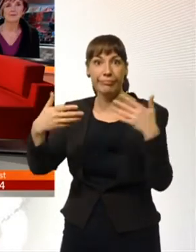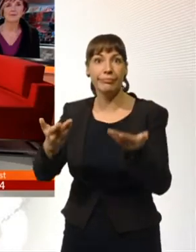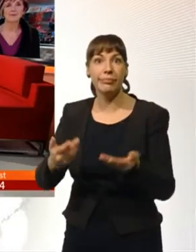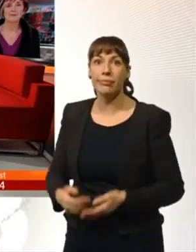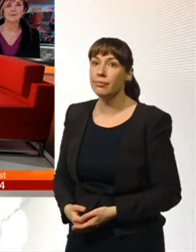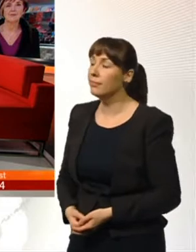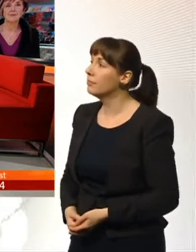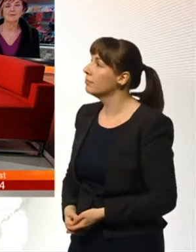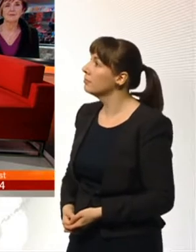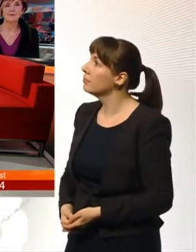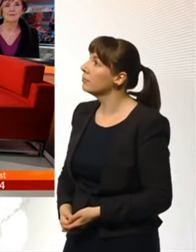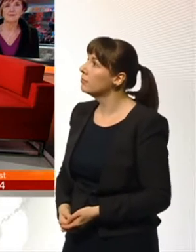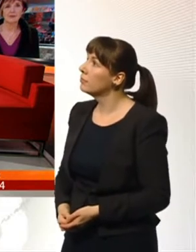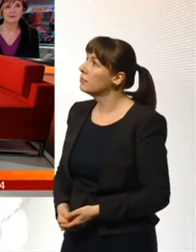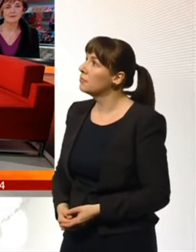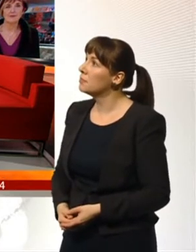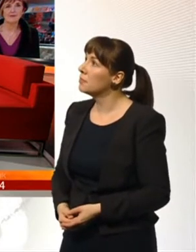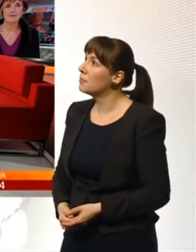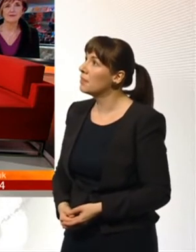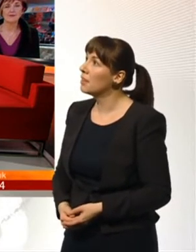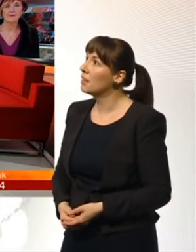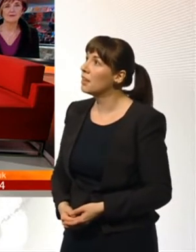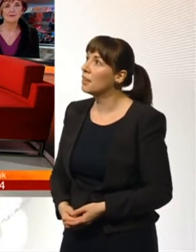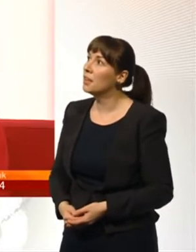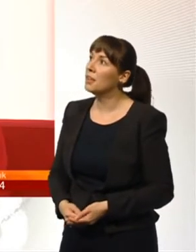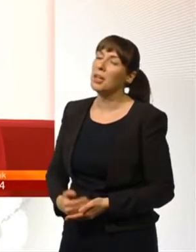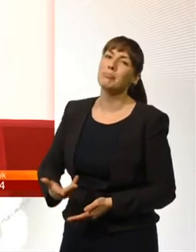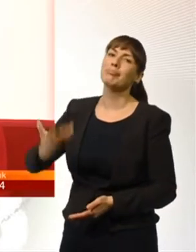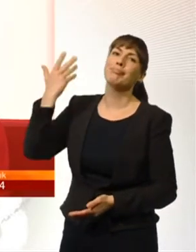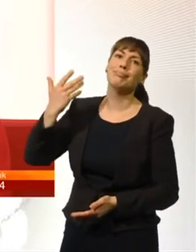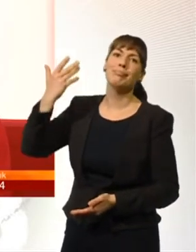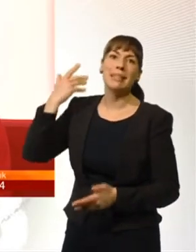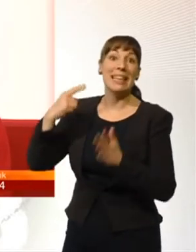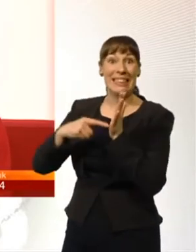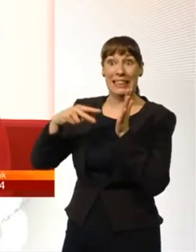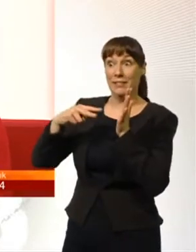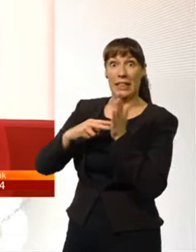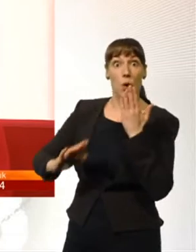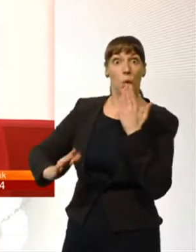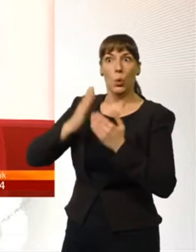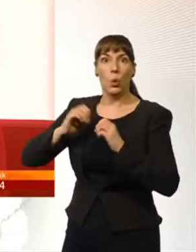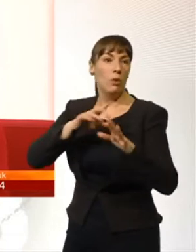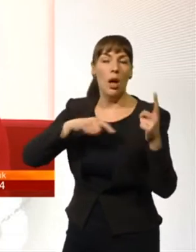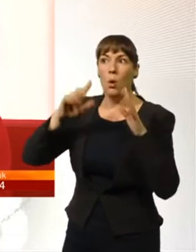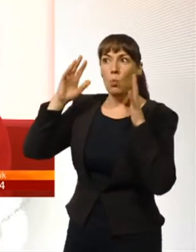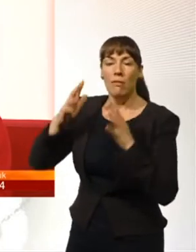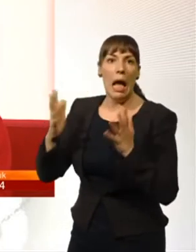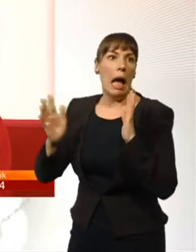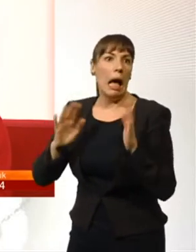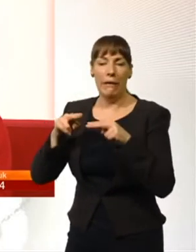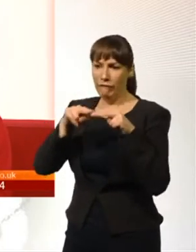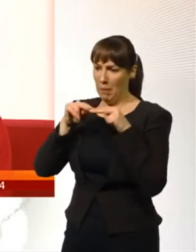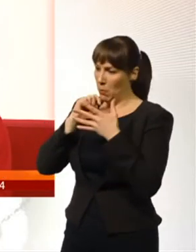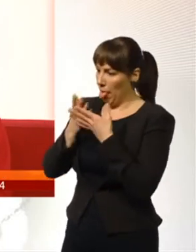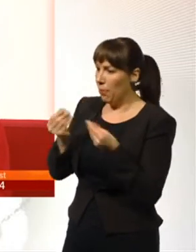Julia, it suggested many years ago, when TV started, that it would be the death of family communication, because we wouldn't talk to each other, we'd all just be watching the